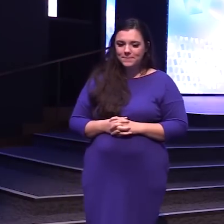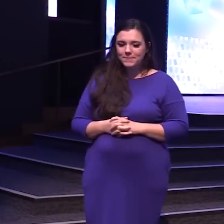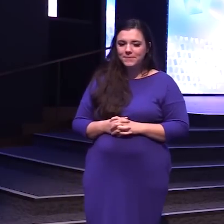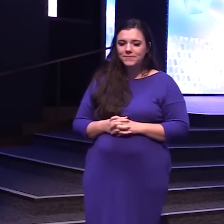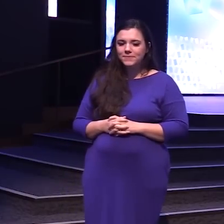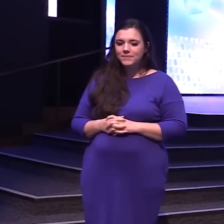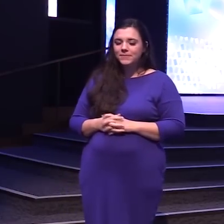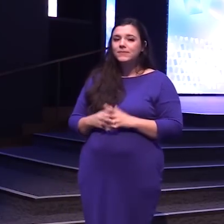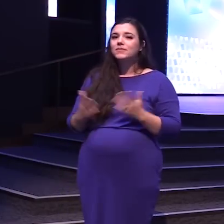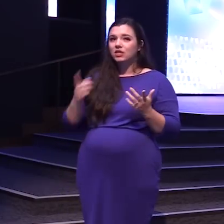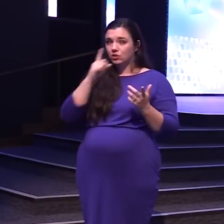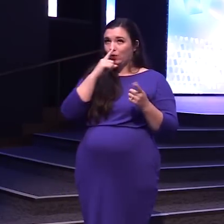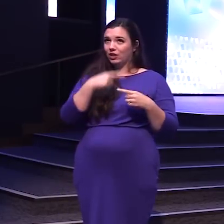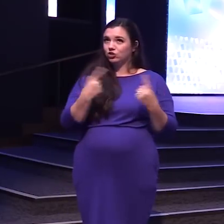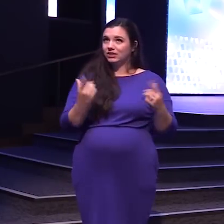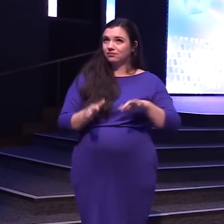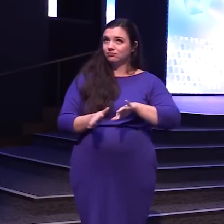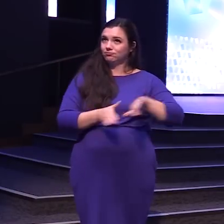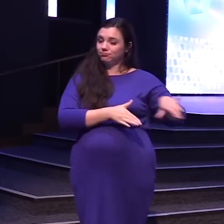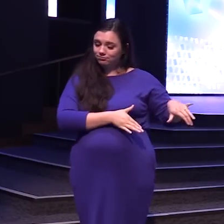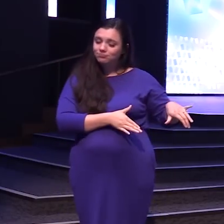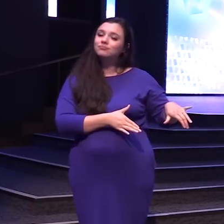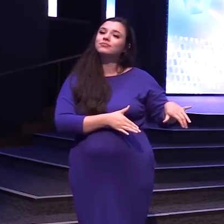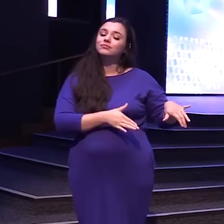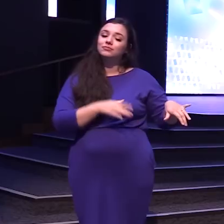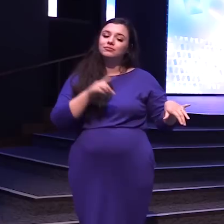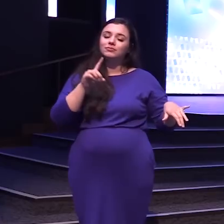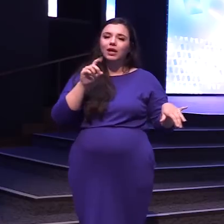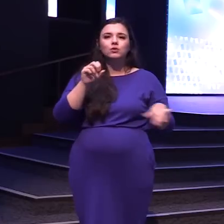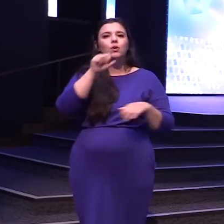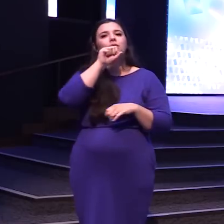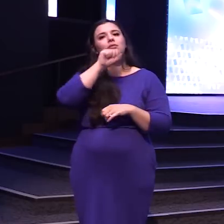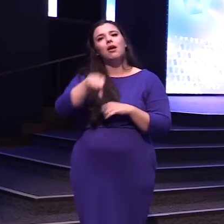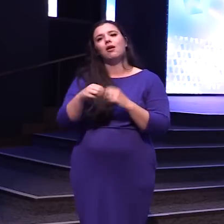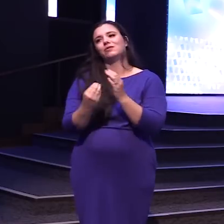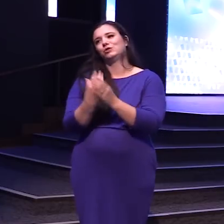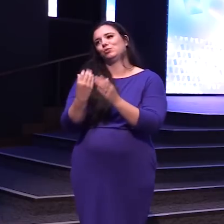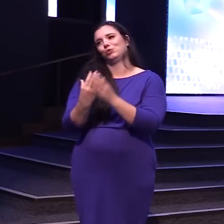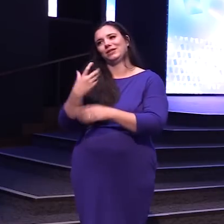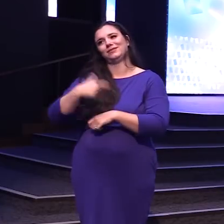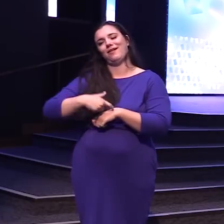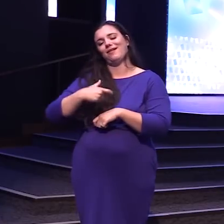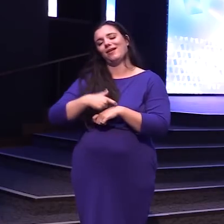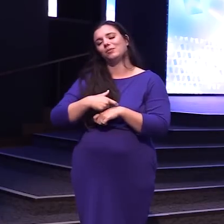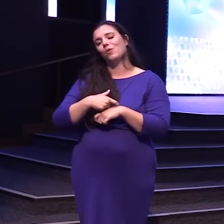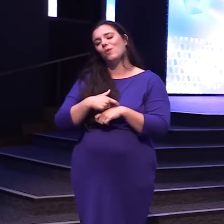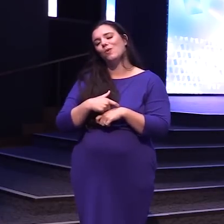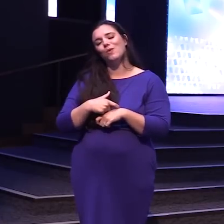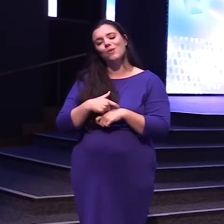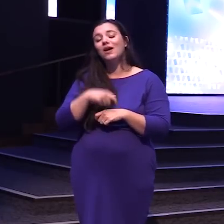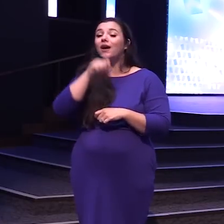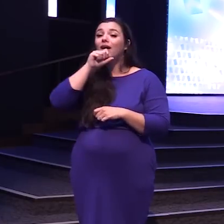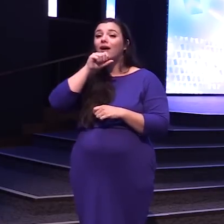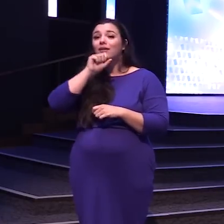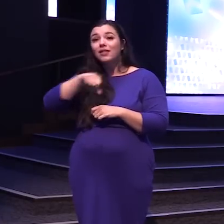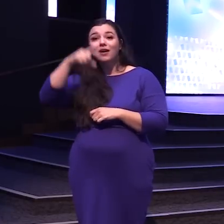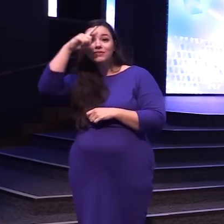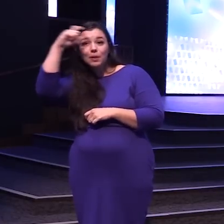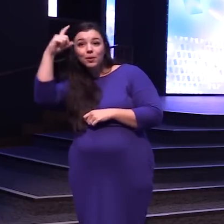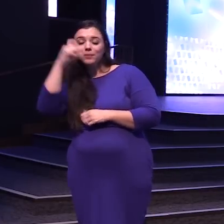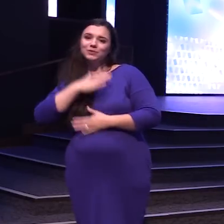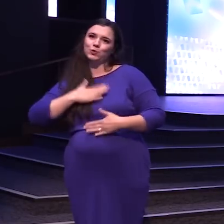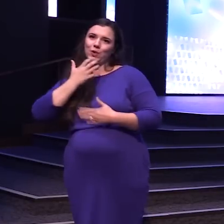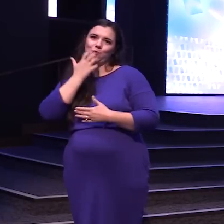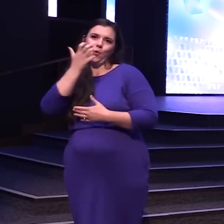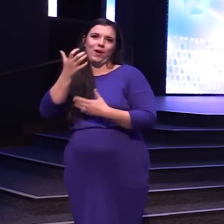So Allergies aside I do love spring I love summer Because I like warm